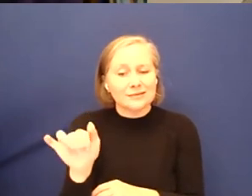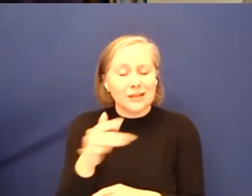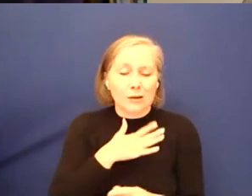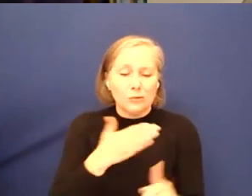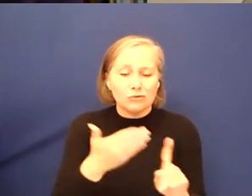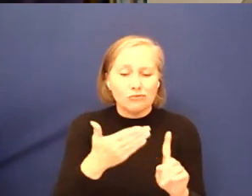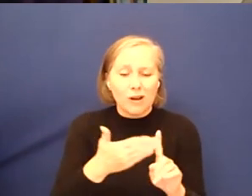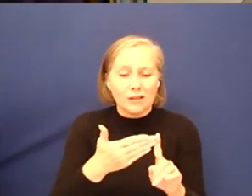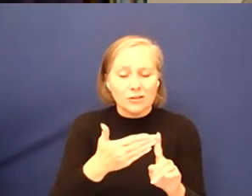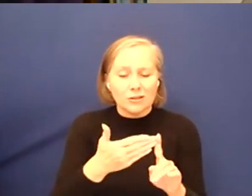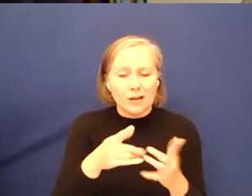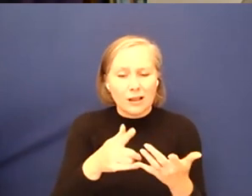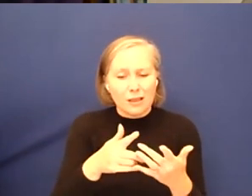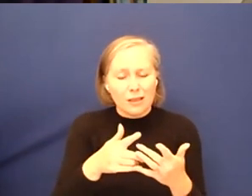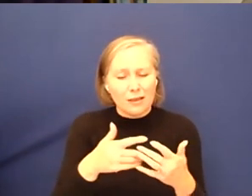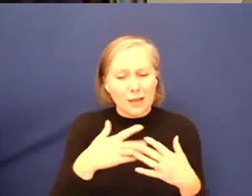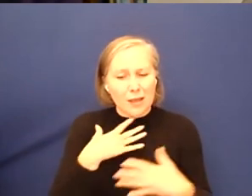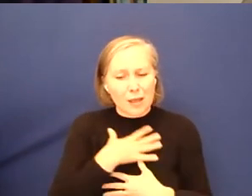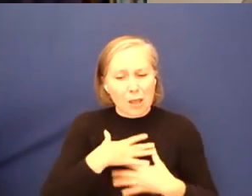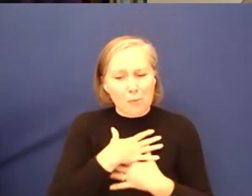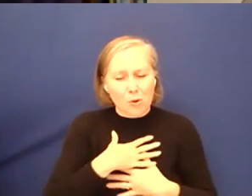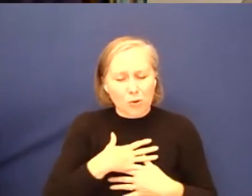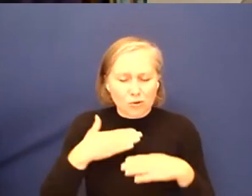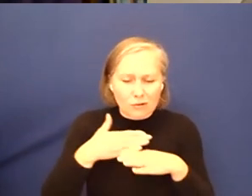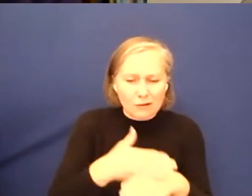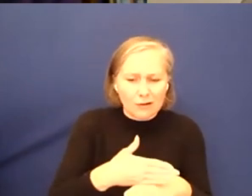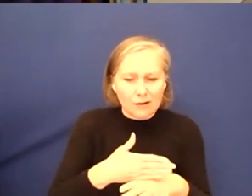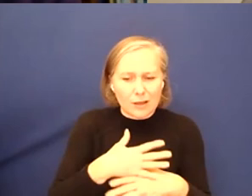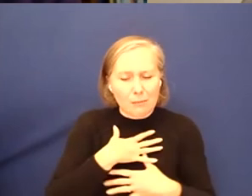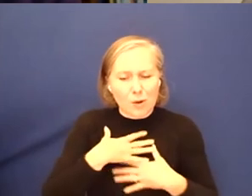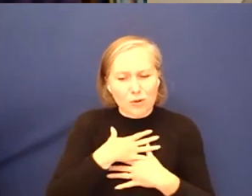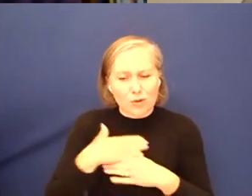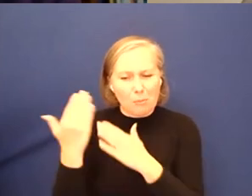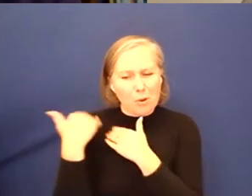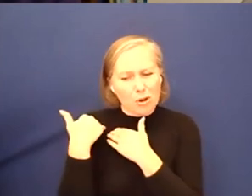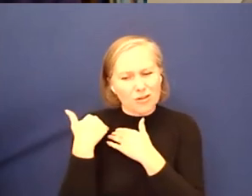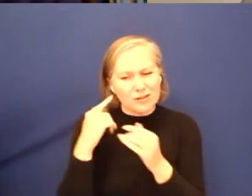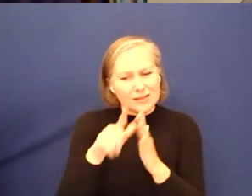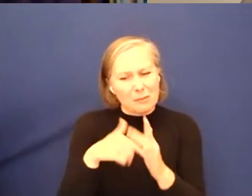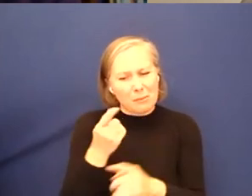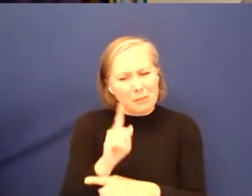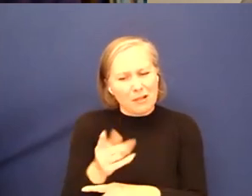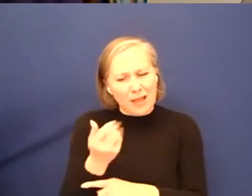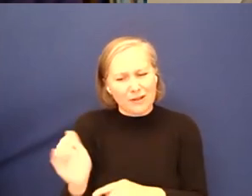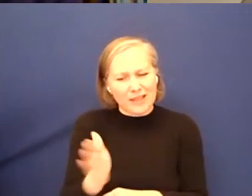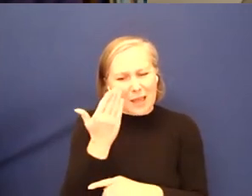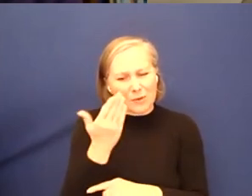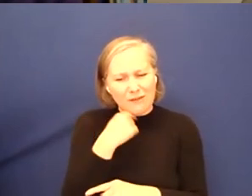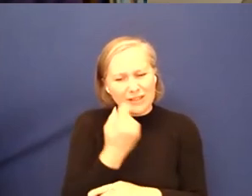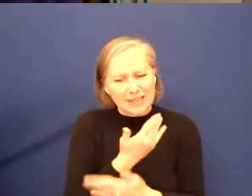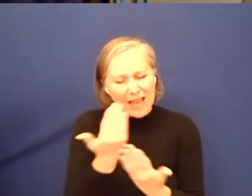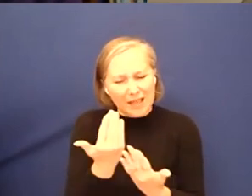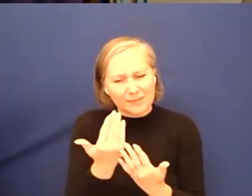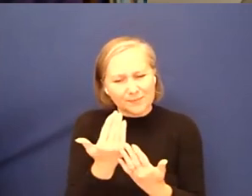emotional labour and the emotional burden that disabled people have to do and encounter every day. And I think, you know,